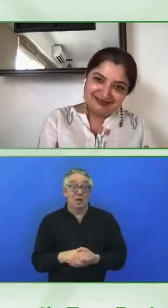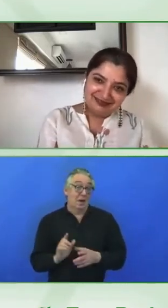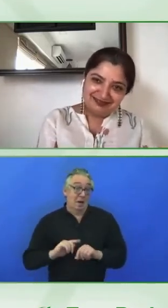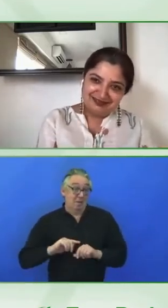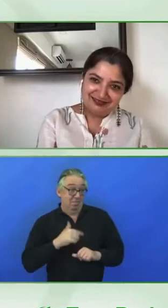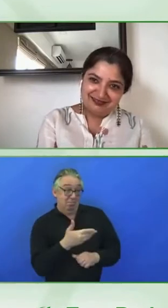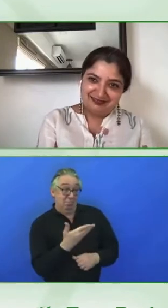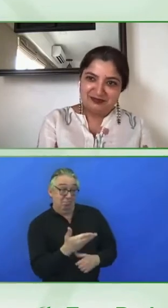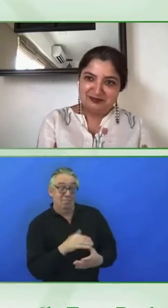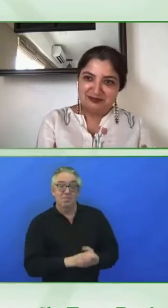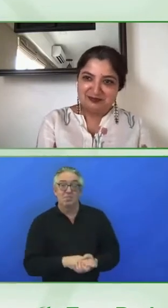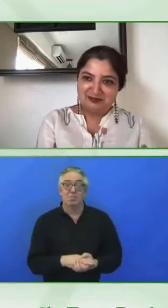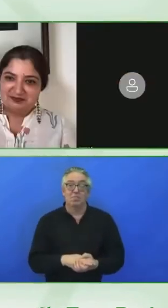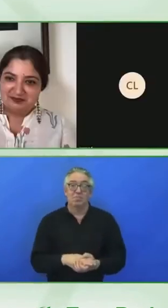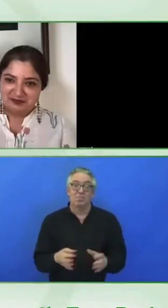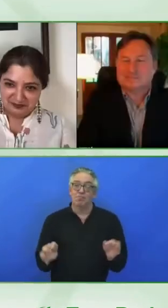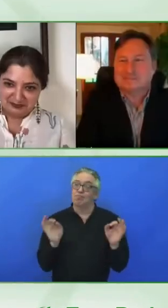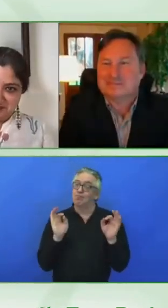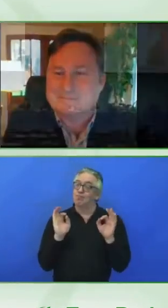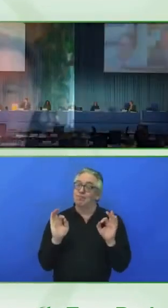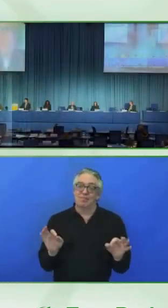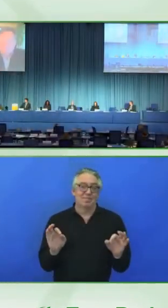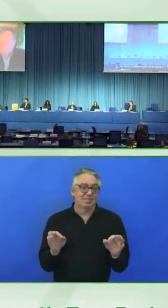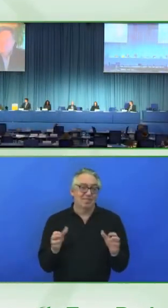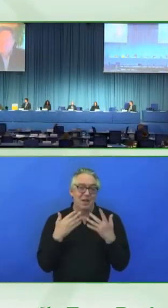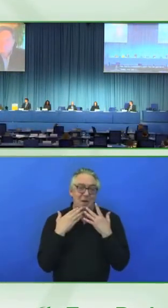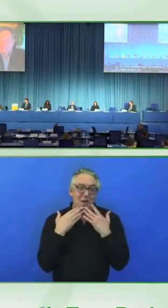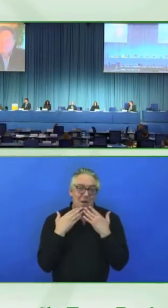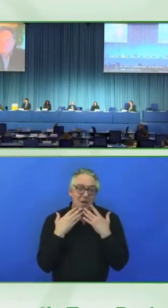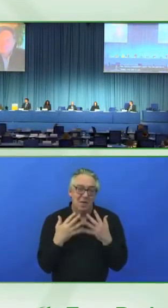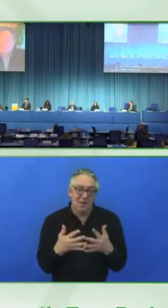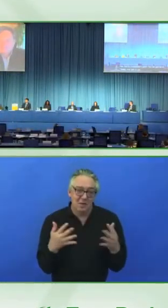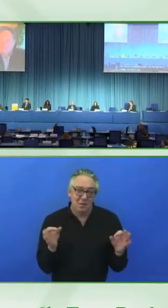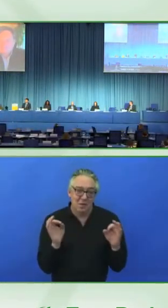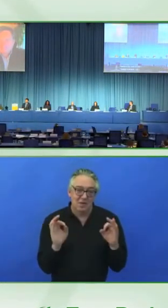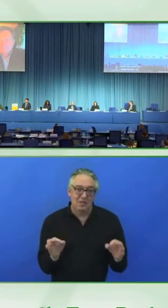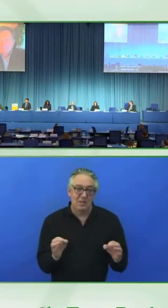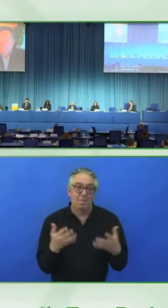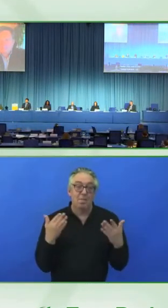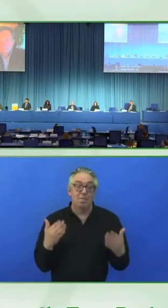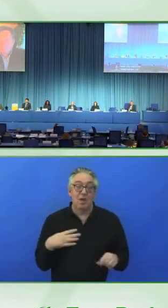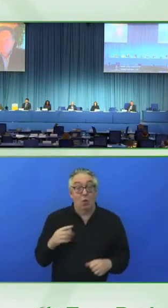Great. Shilpi, thank you so much. And I'm going to pass back over to Christopher.